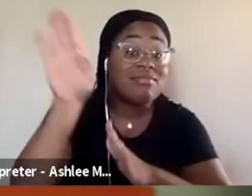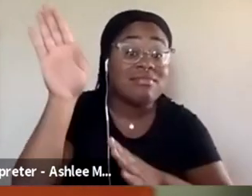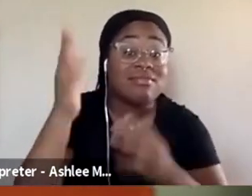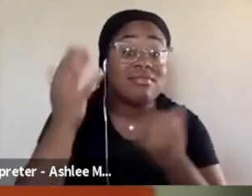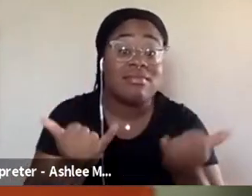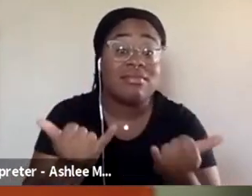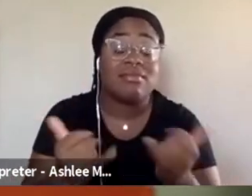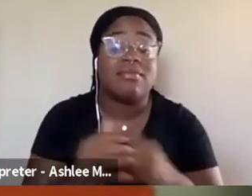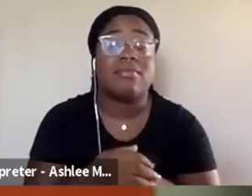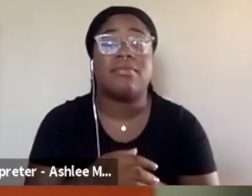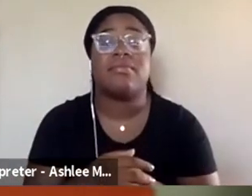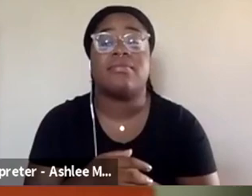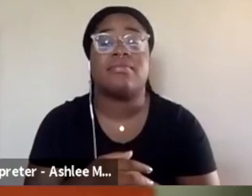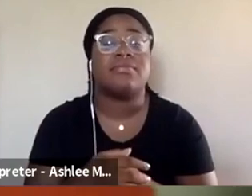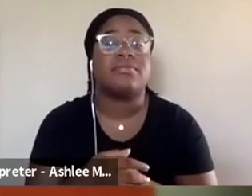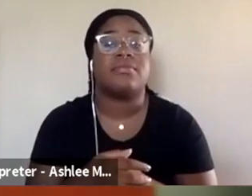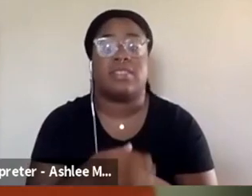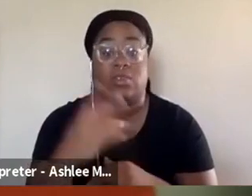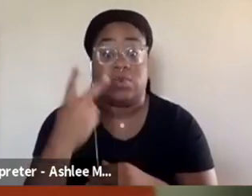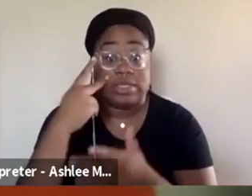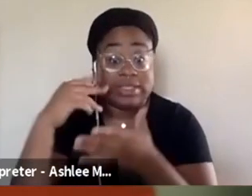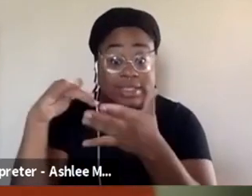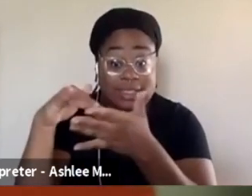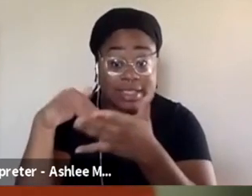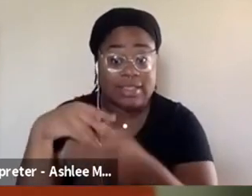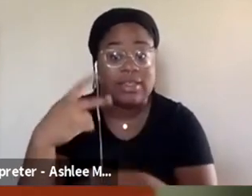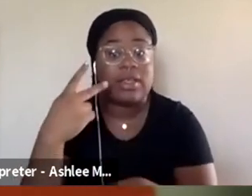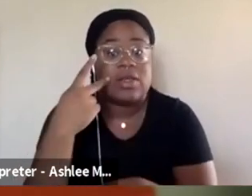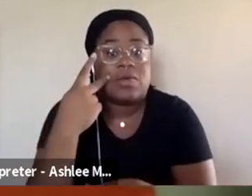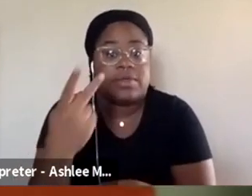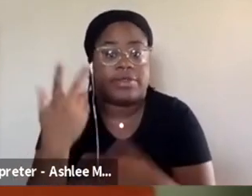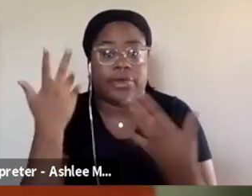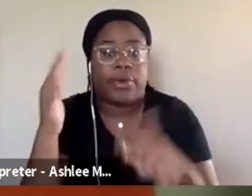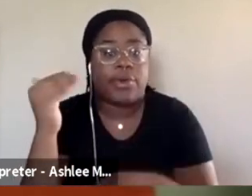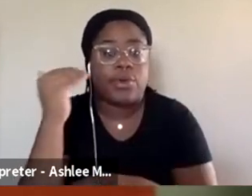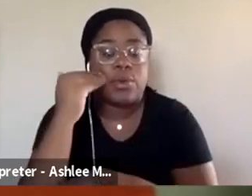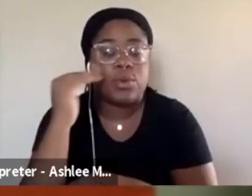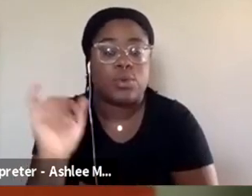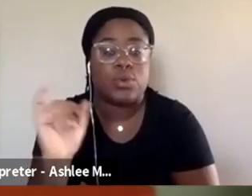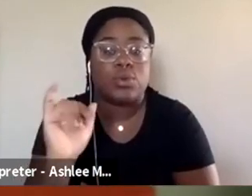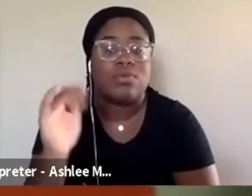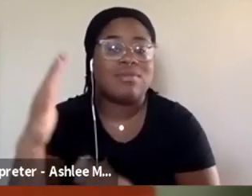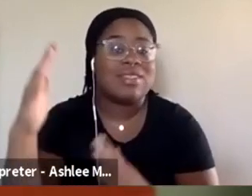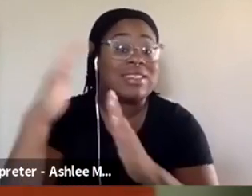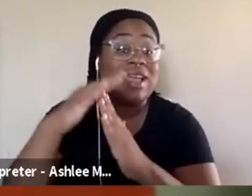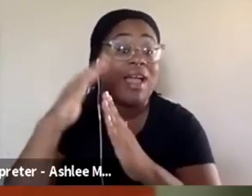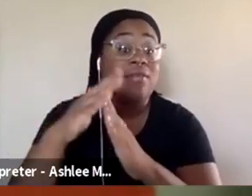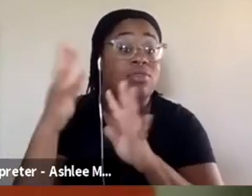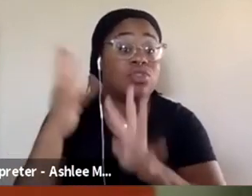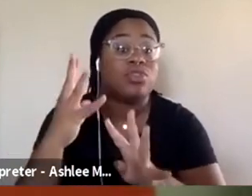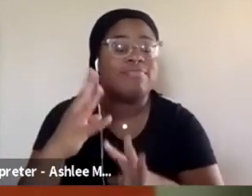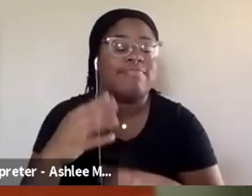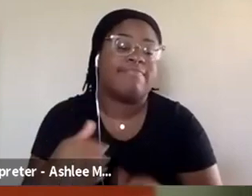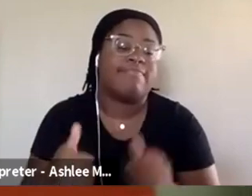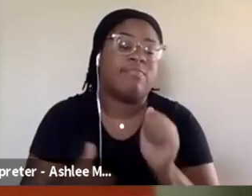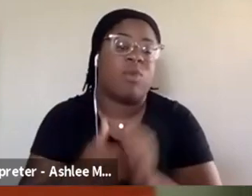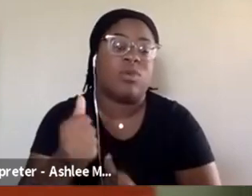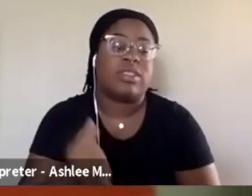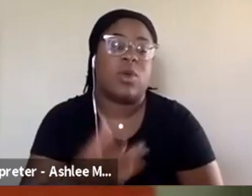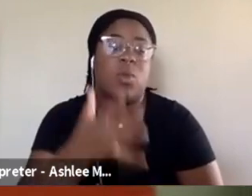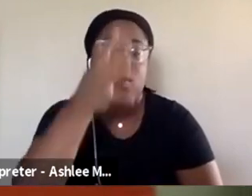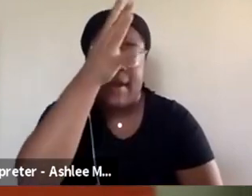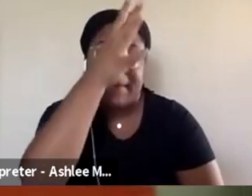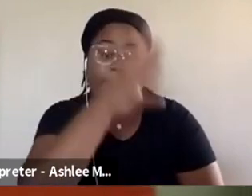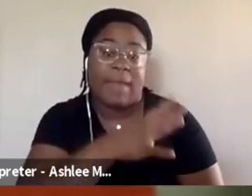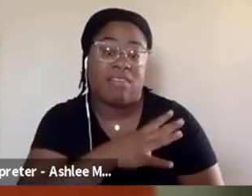Um, and you know, as the study shows, and as we anecdotally already know that the top streamers are mostly white men. Um, they're the